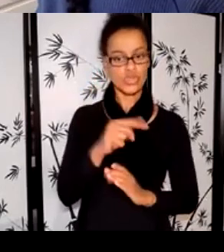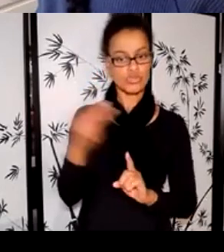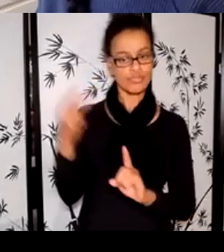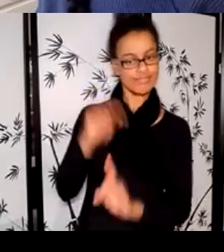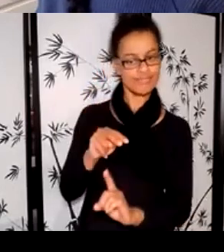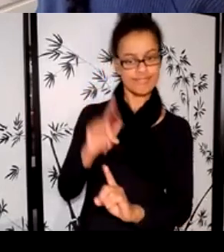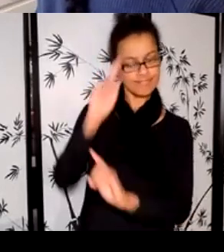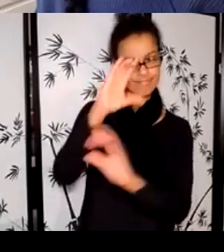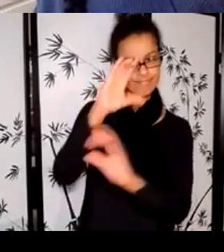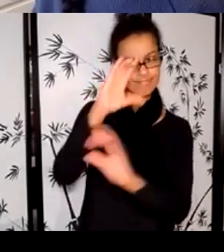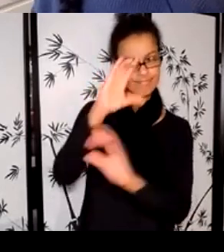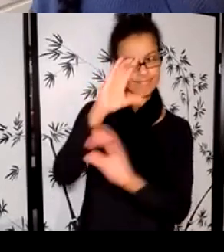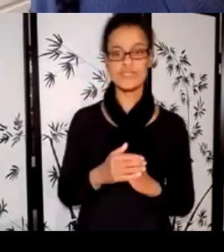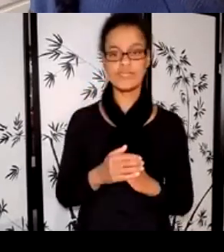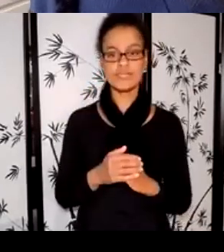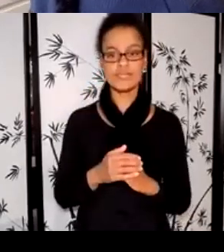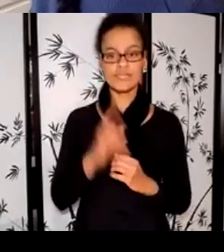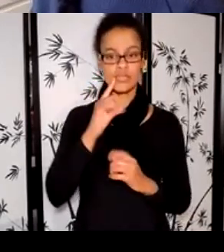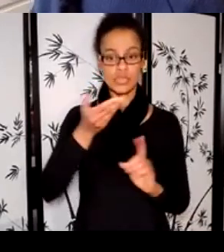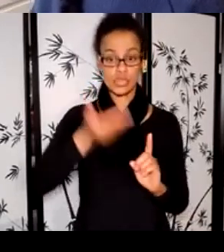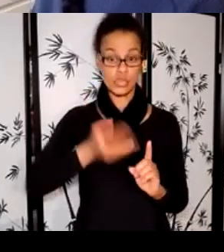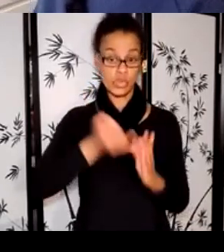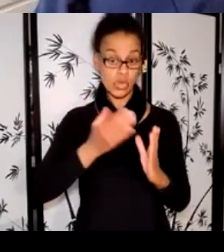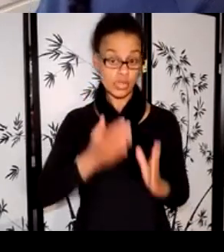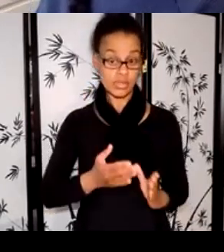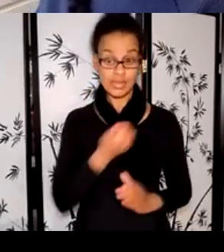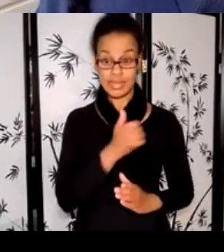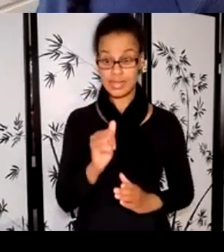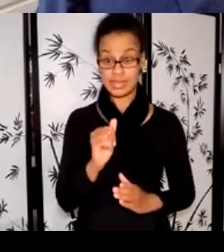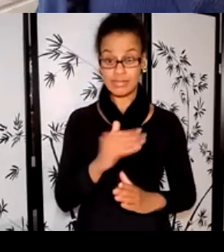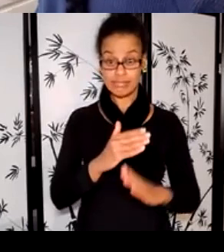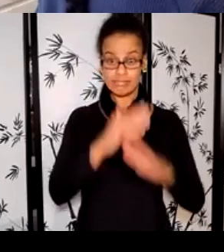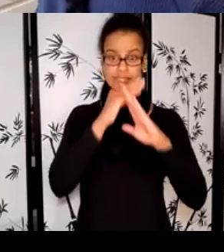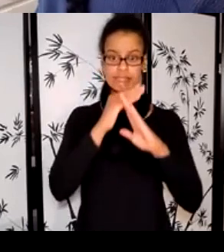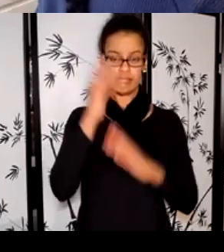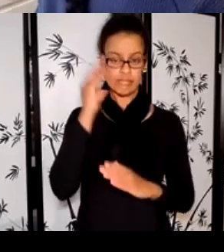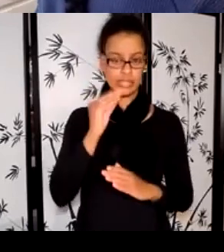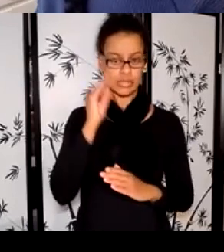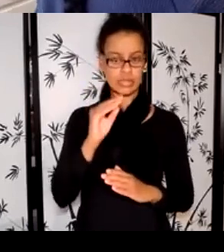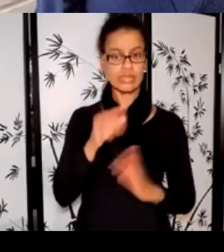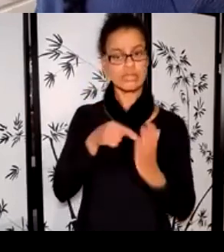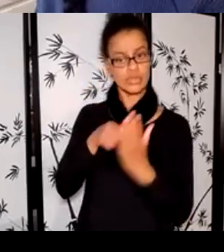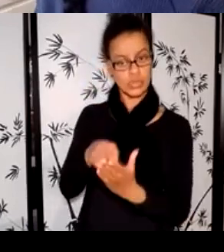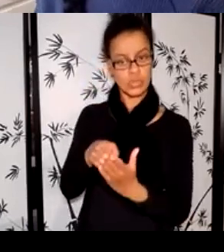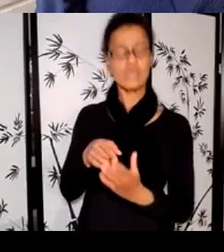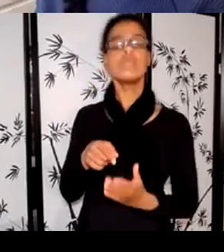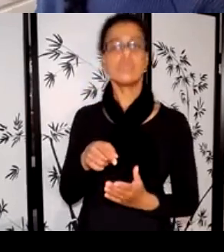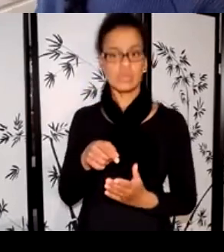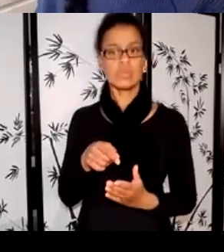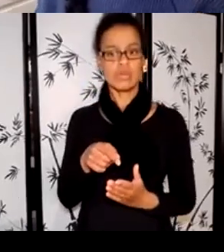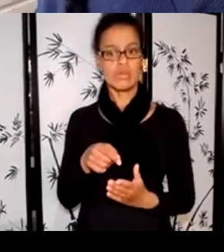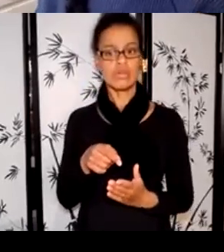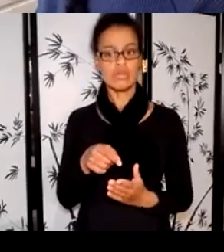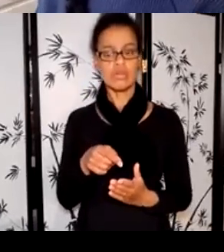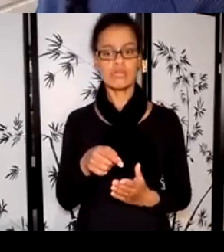you may face as an artist can actually demonstrate potential, thoughtfulness, and intentionality about the way you undertake